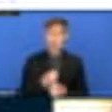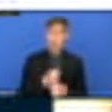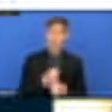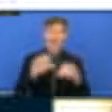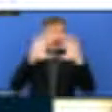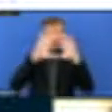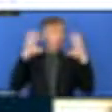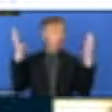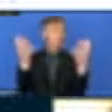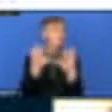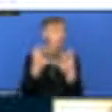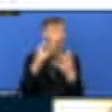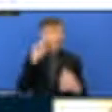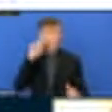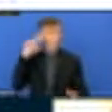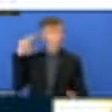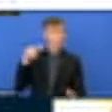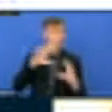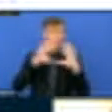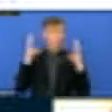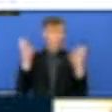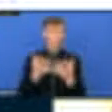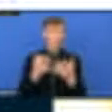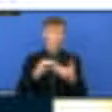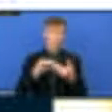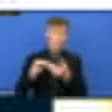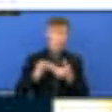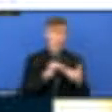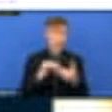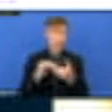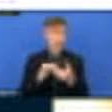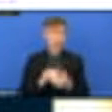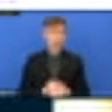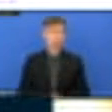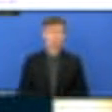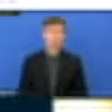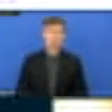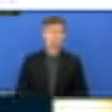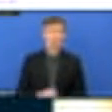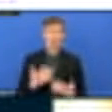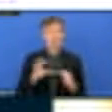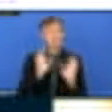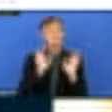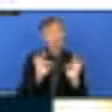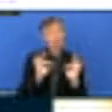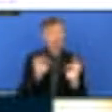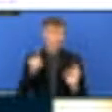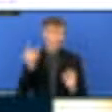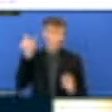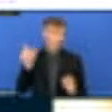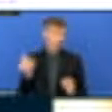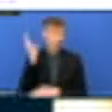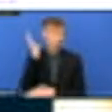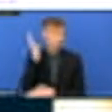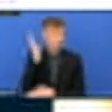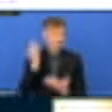it's actually quite relevant to have these panelists speak at this point in time. So, I'm quickly inviting, for a five-minute